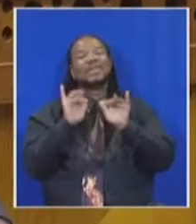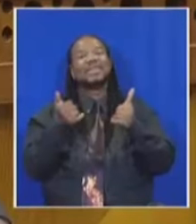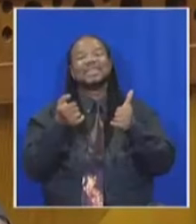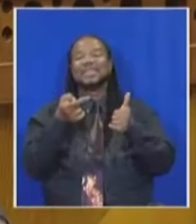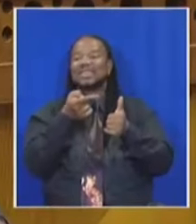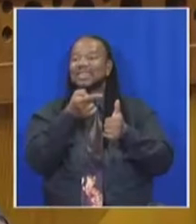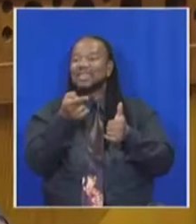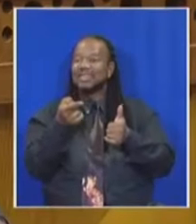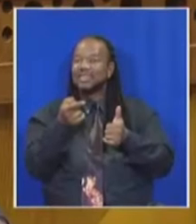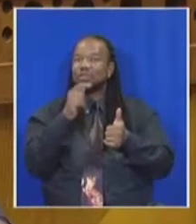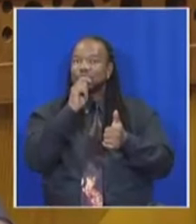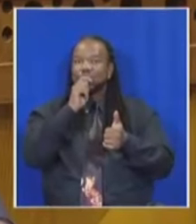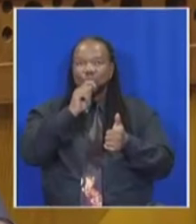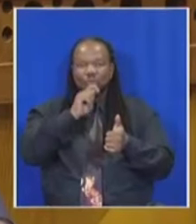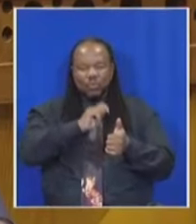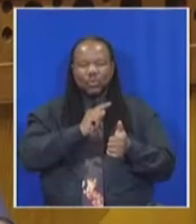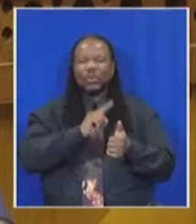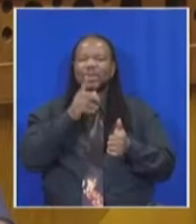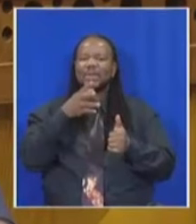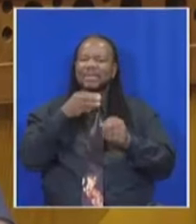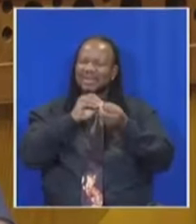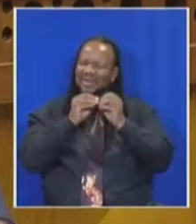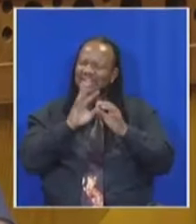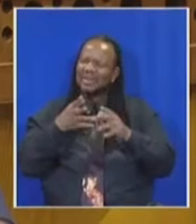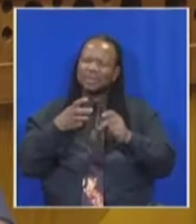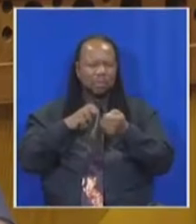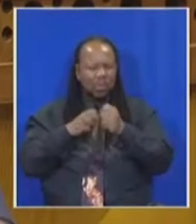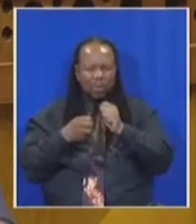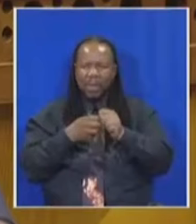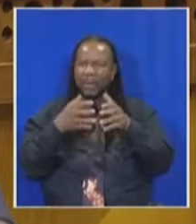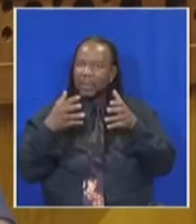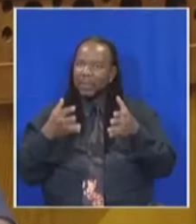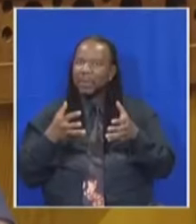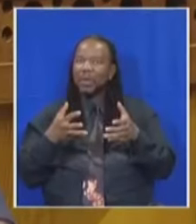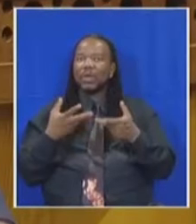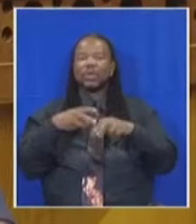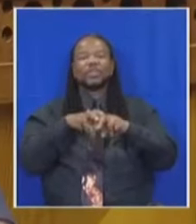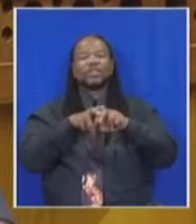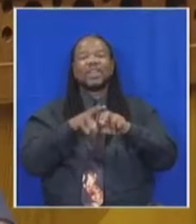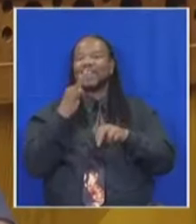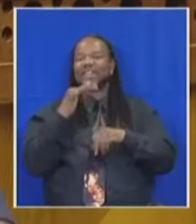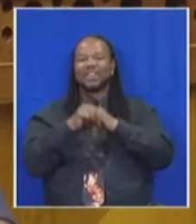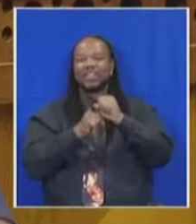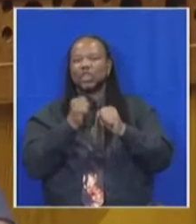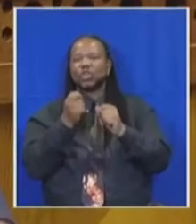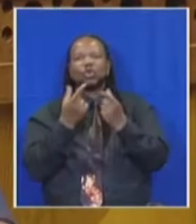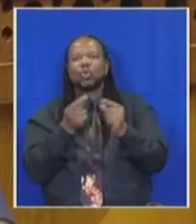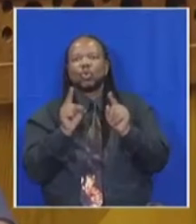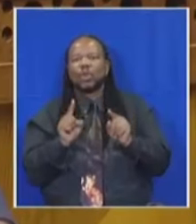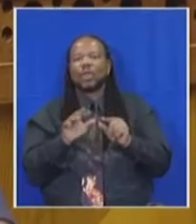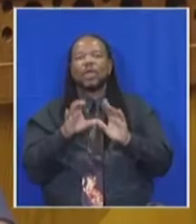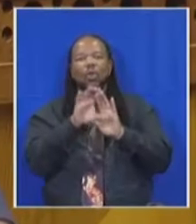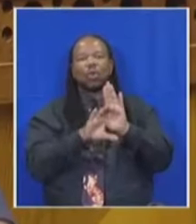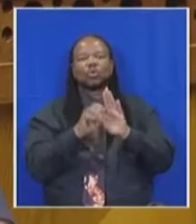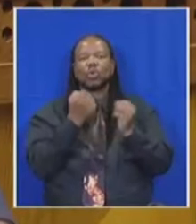minister has aided and abetted this crisis having sat and done nothing for three years after the concord told her